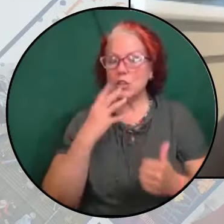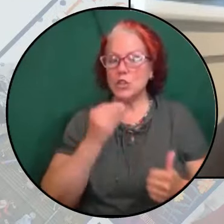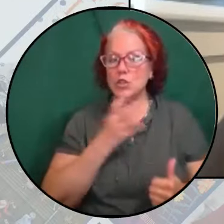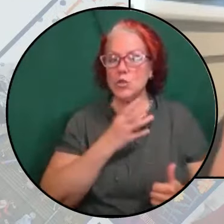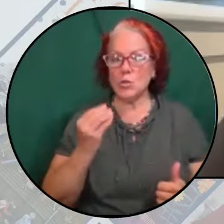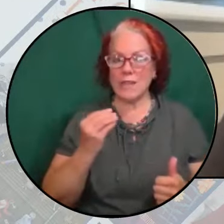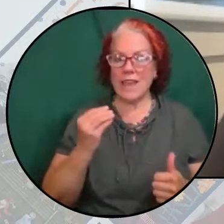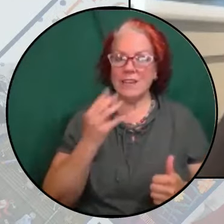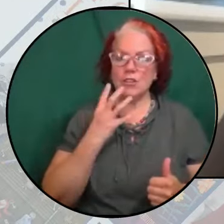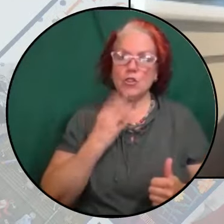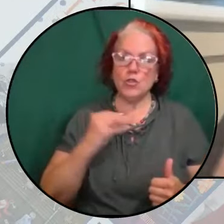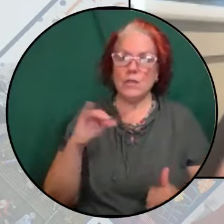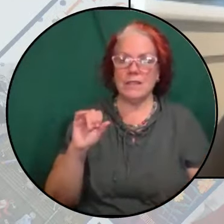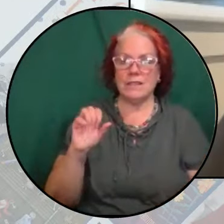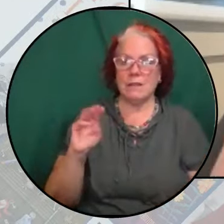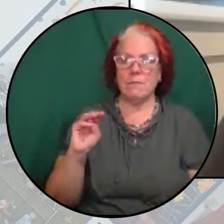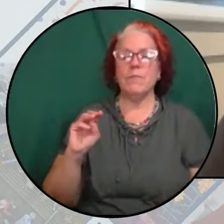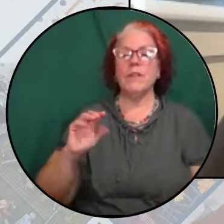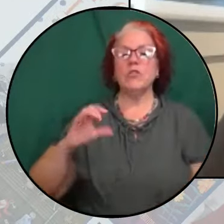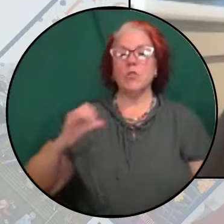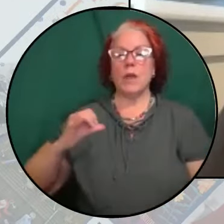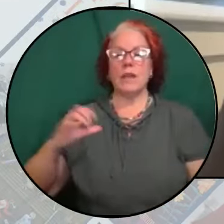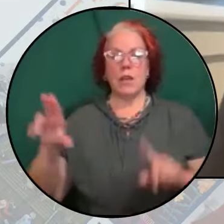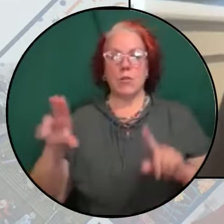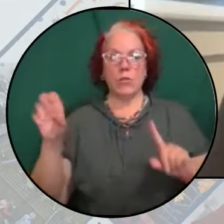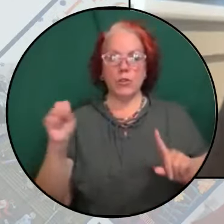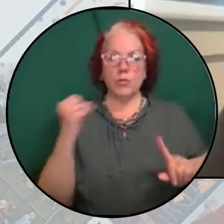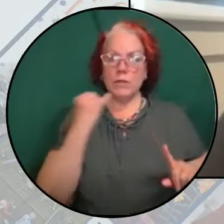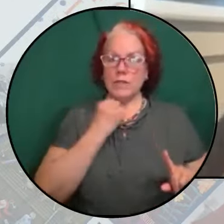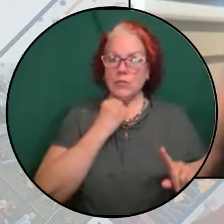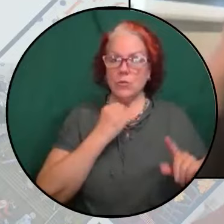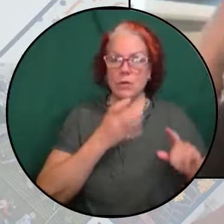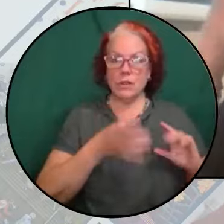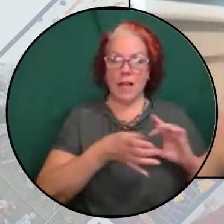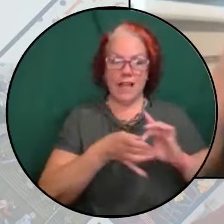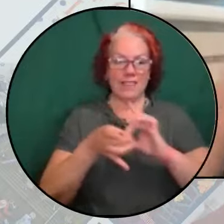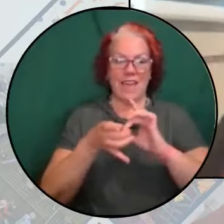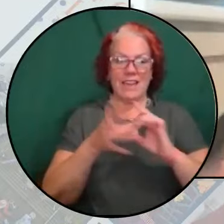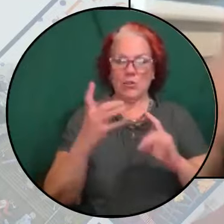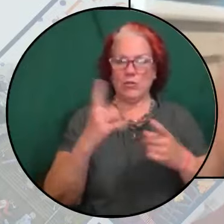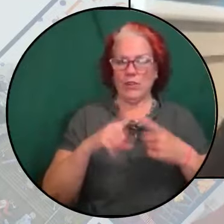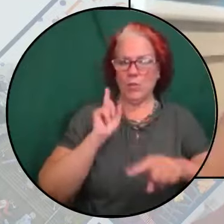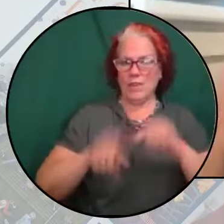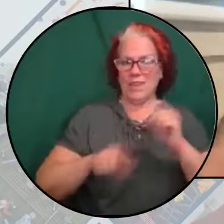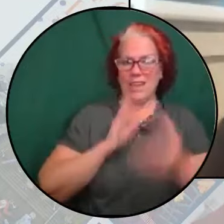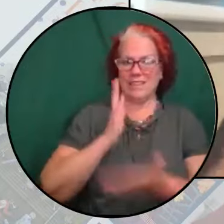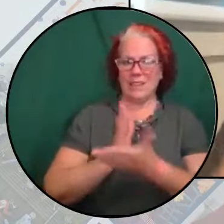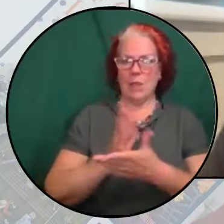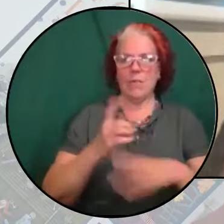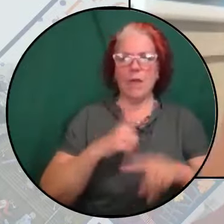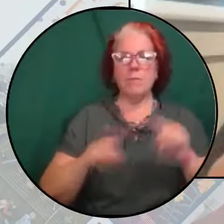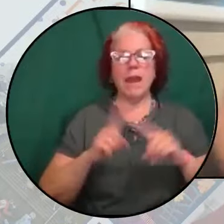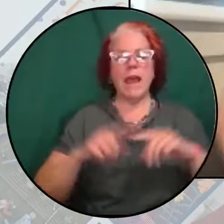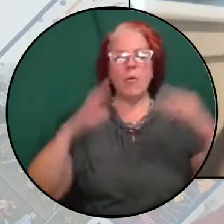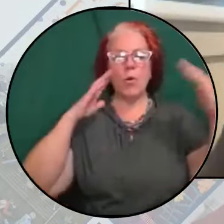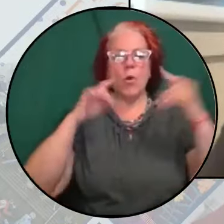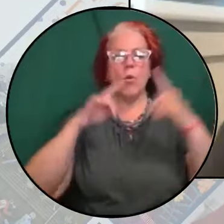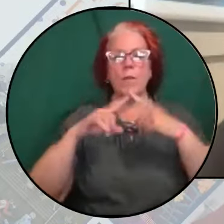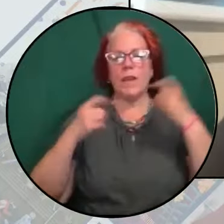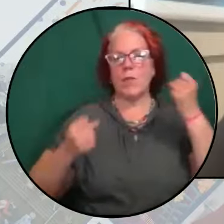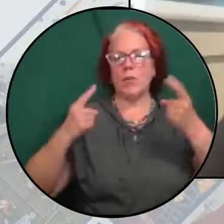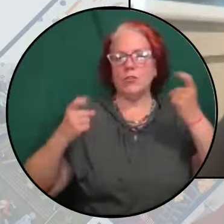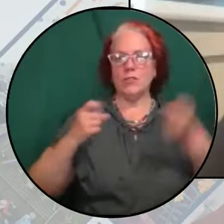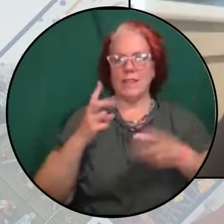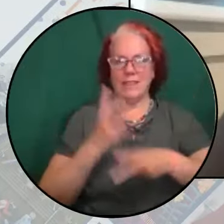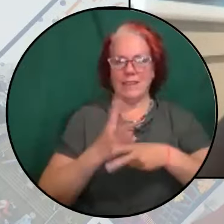So while at this moment the U.S.-Israel alliance feels profoundly unstoppable, it is our disciplined hope and our understanding that keeps me